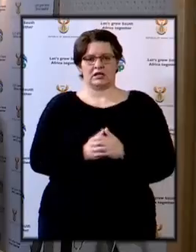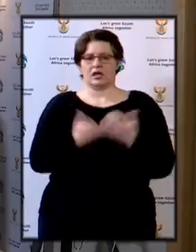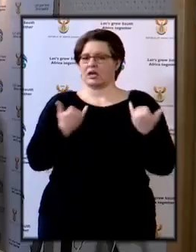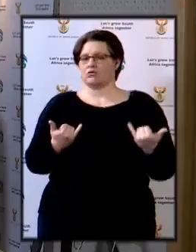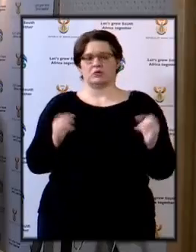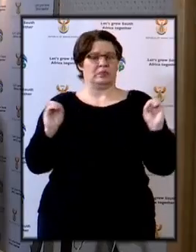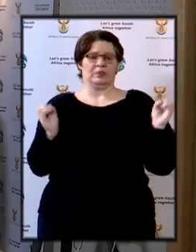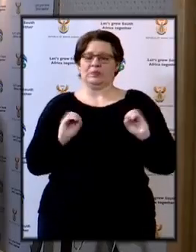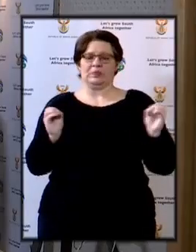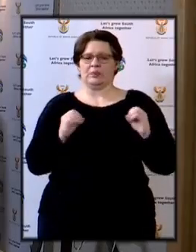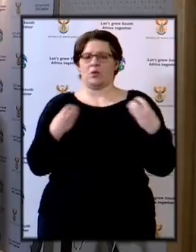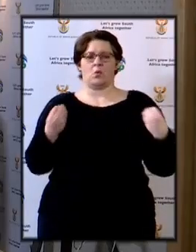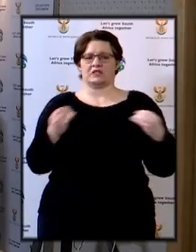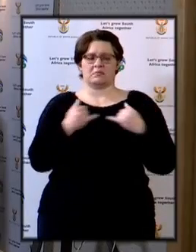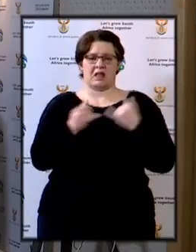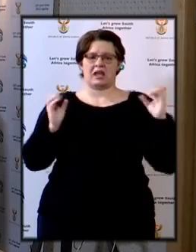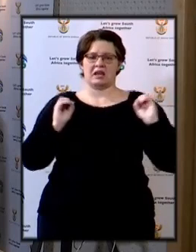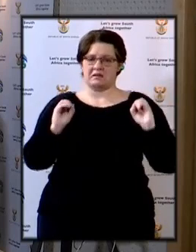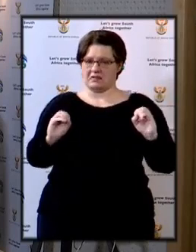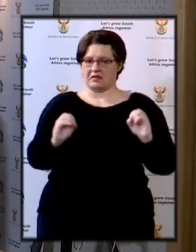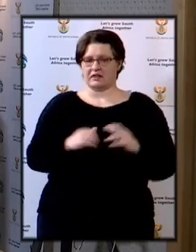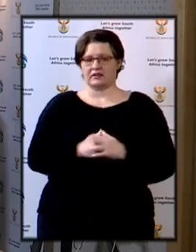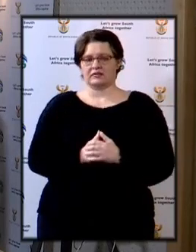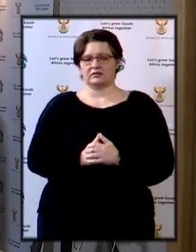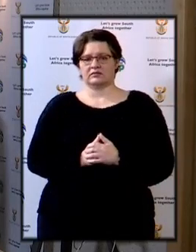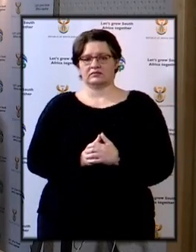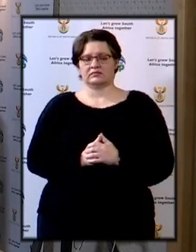Currently, there are no questions on the WhatsApp line.